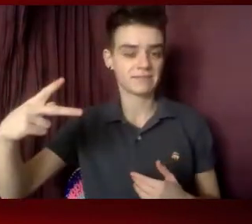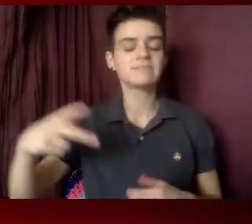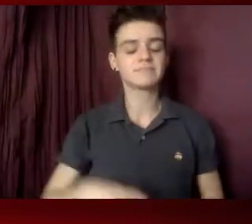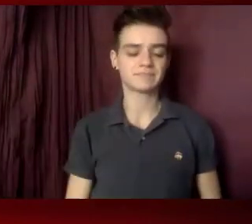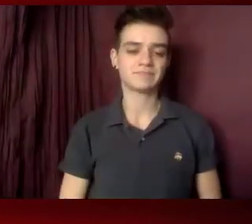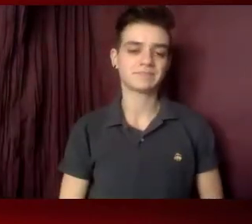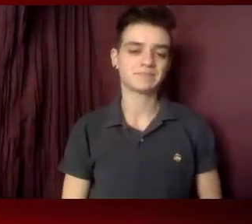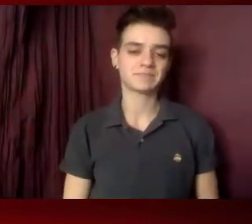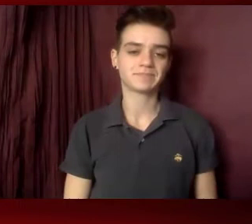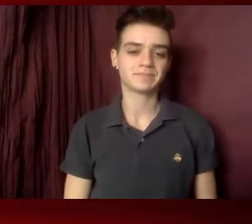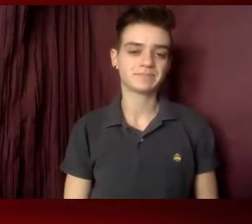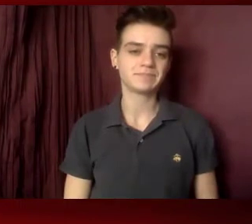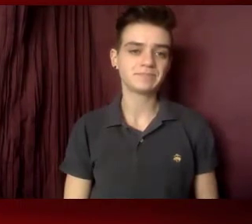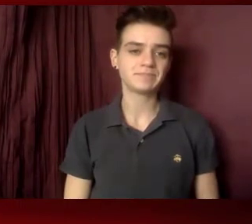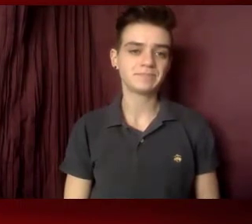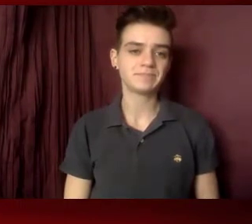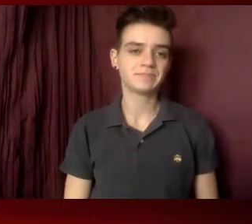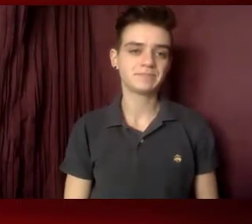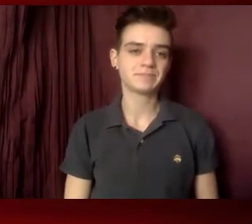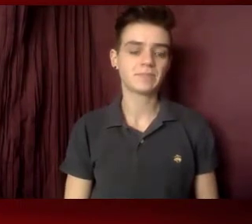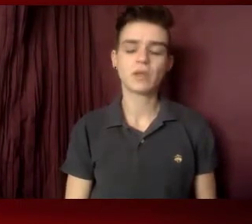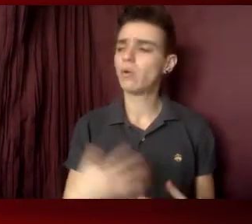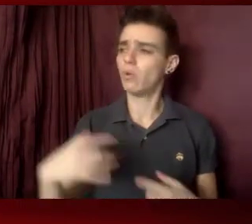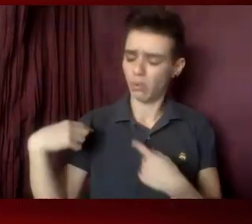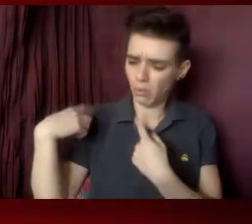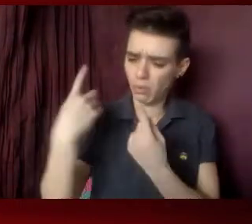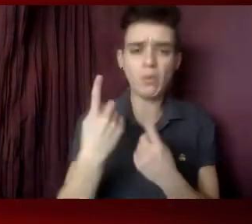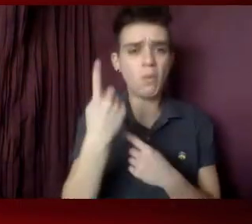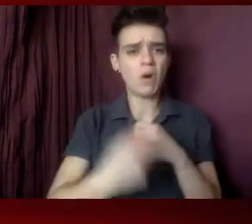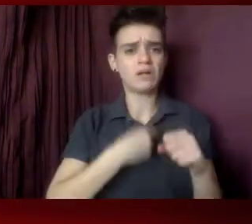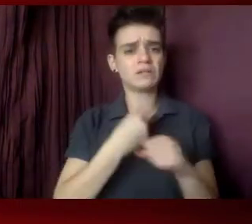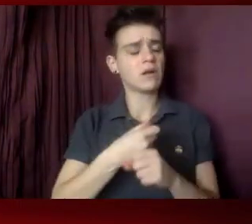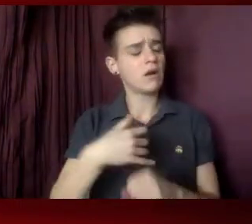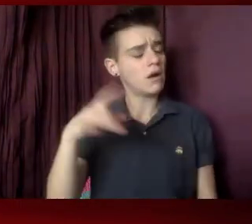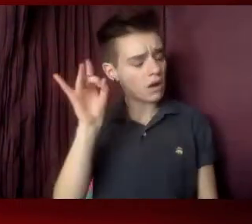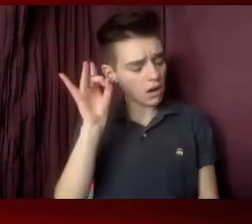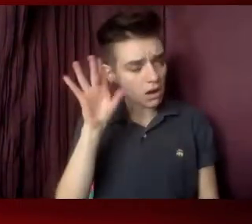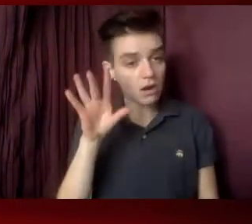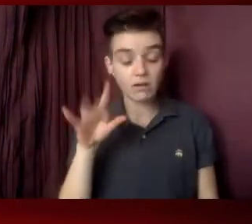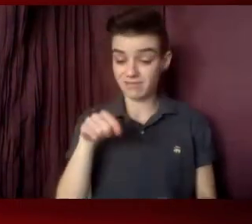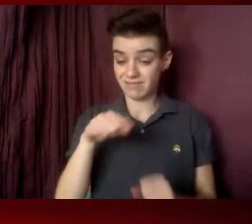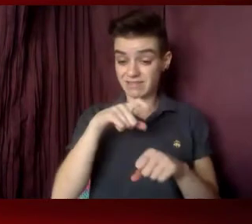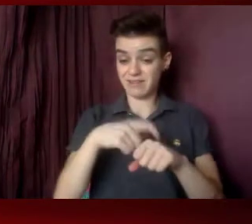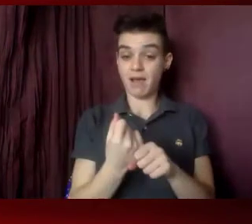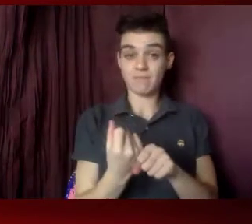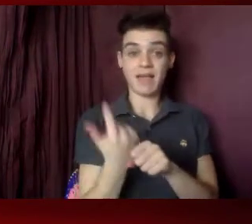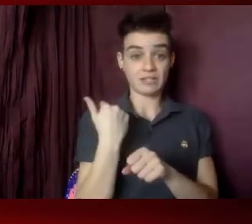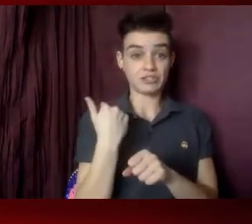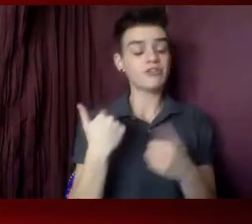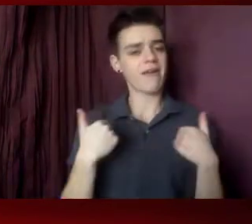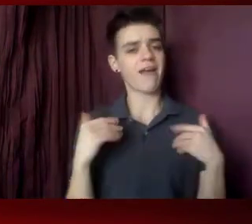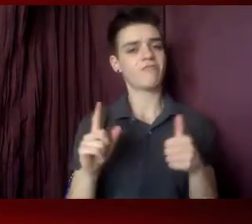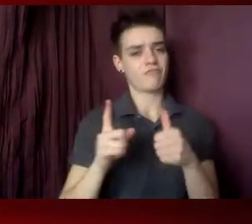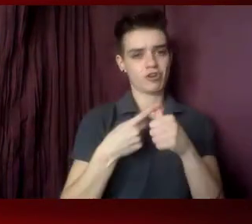Policy Innovation. What a year it has been. This time last year, we had our first